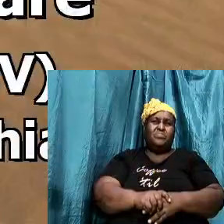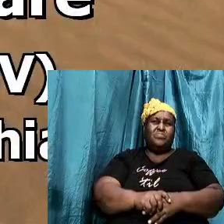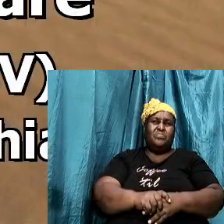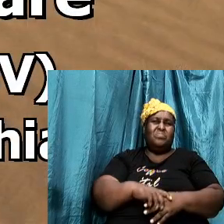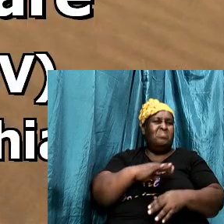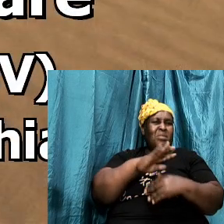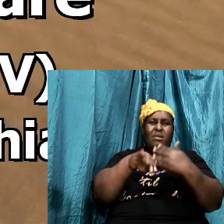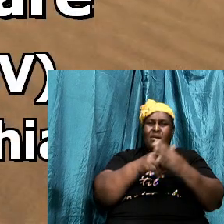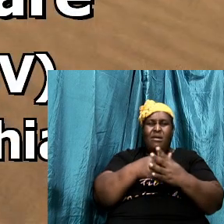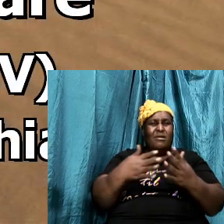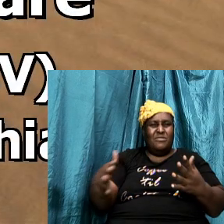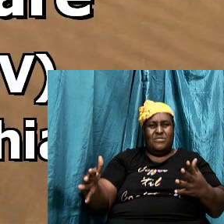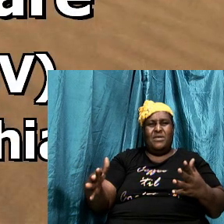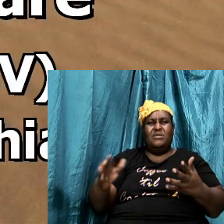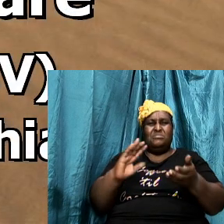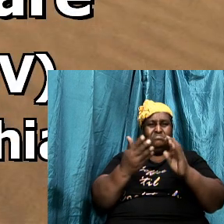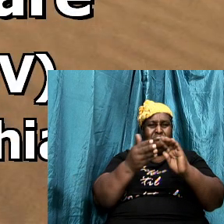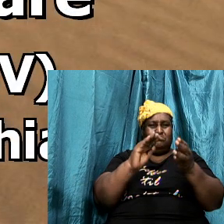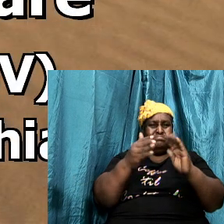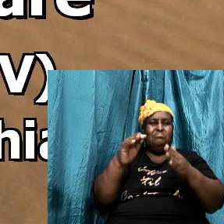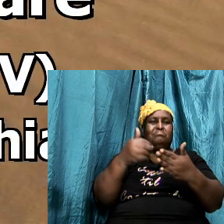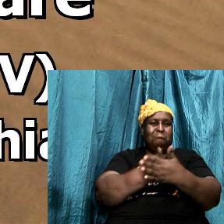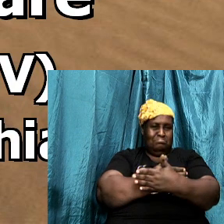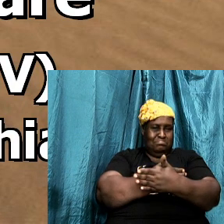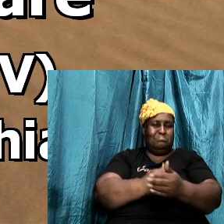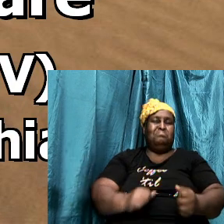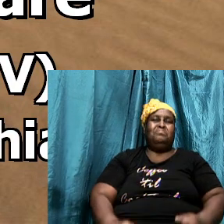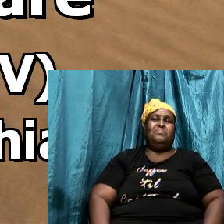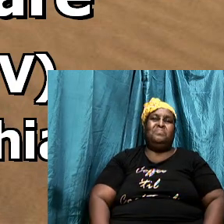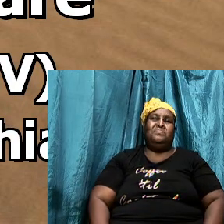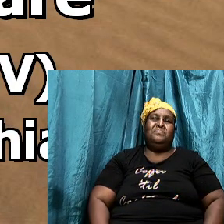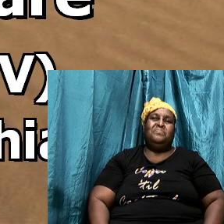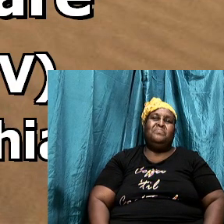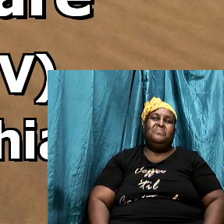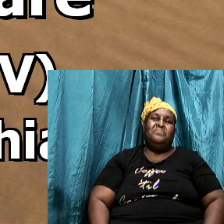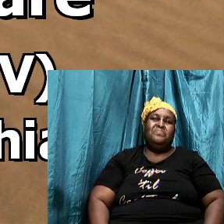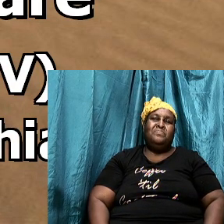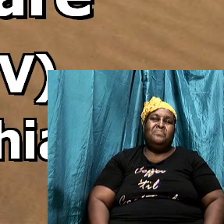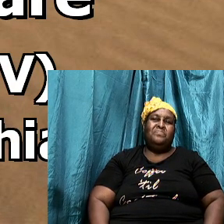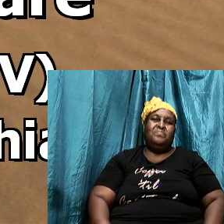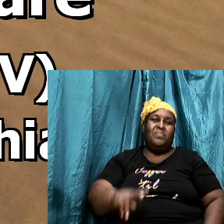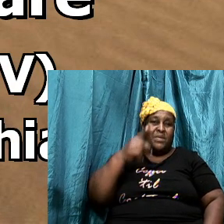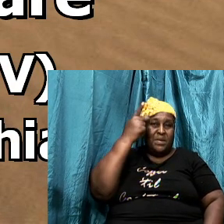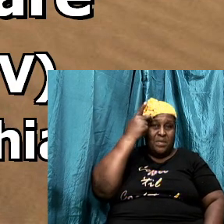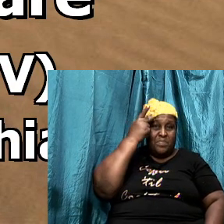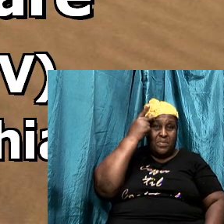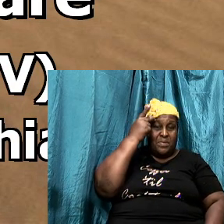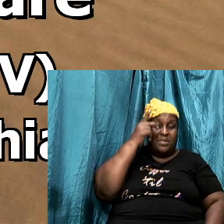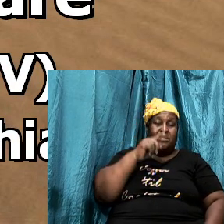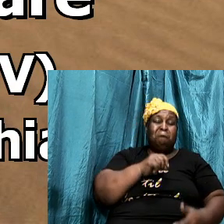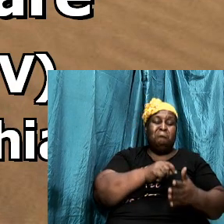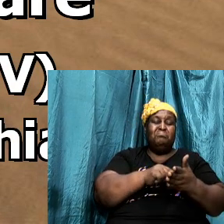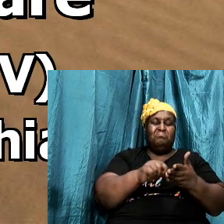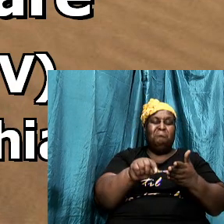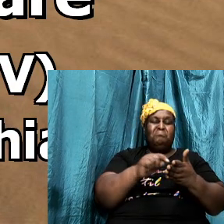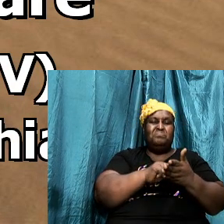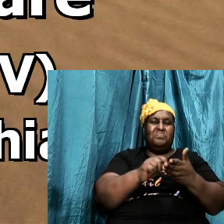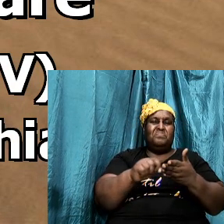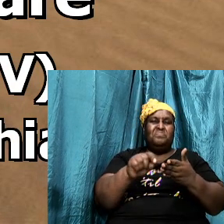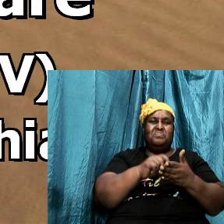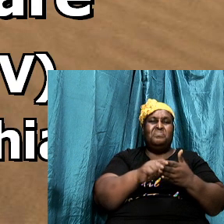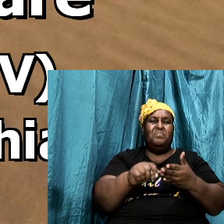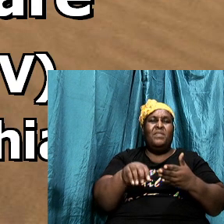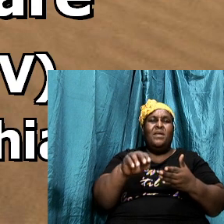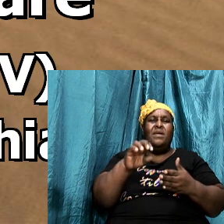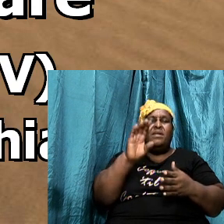all things are become new so Paul here wrote that Christ